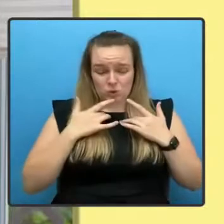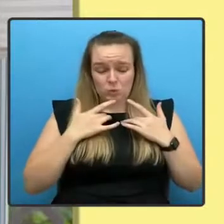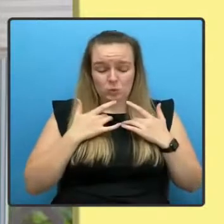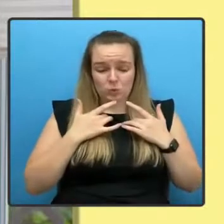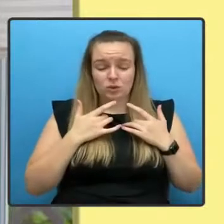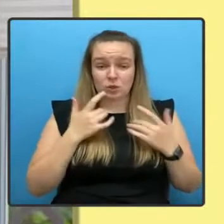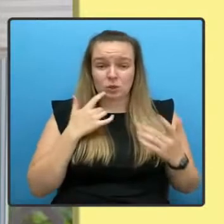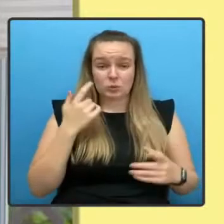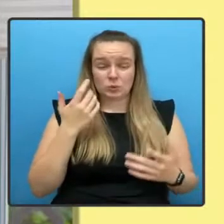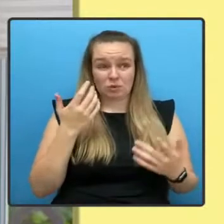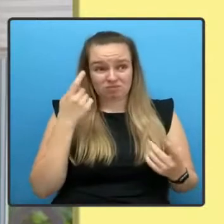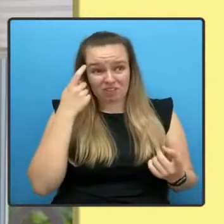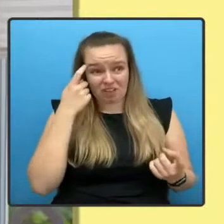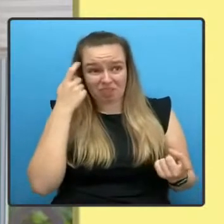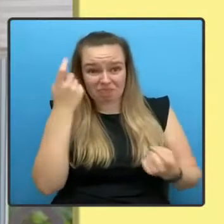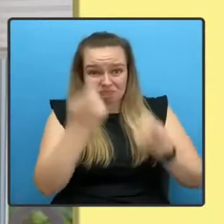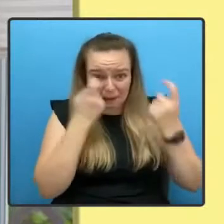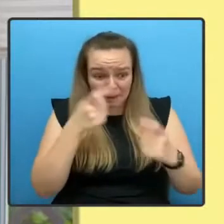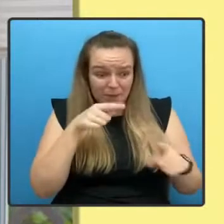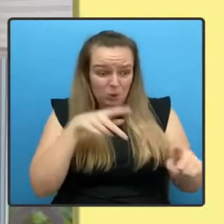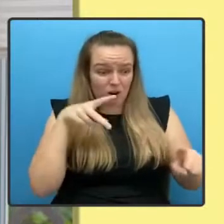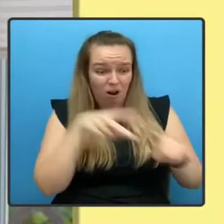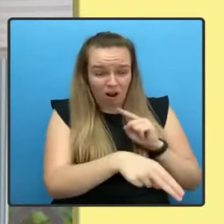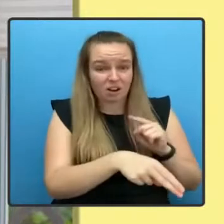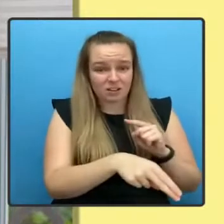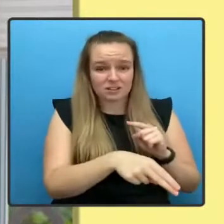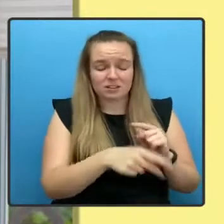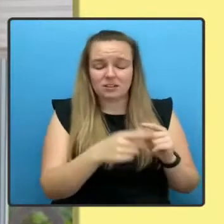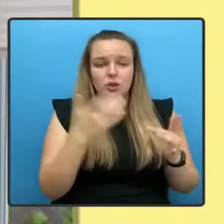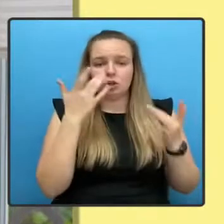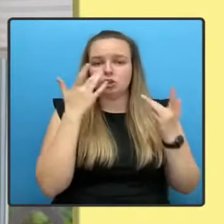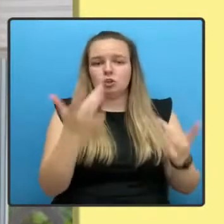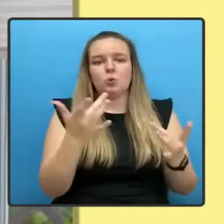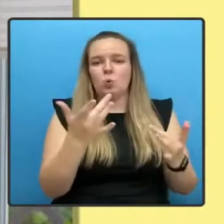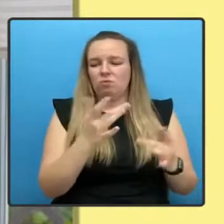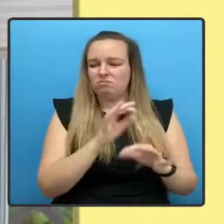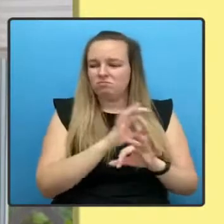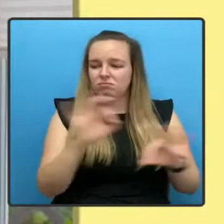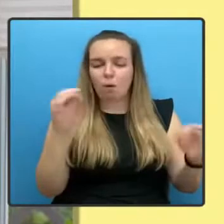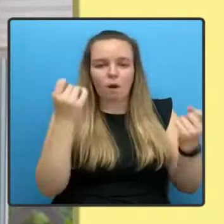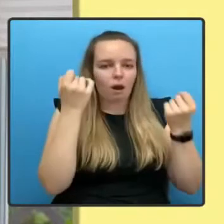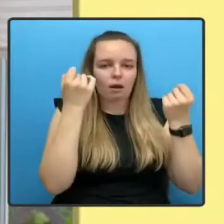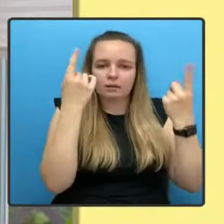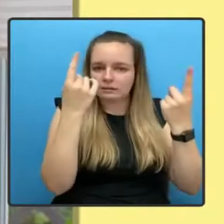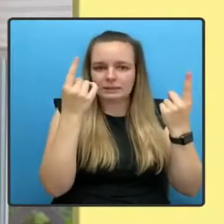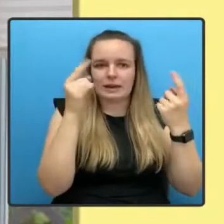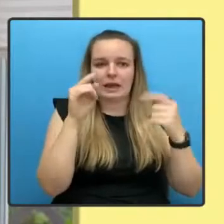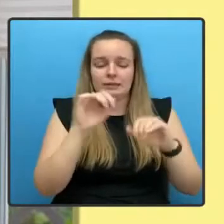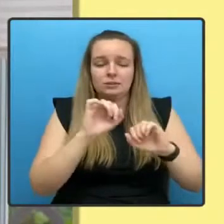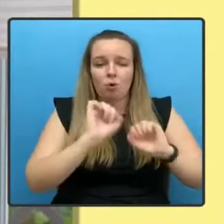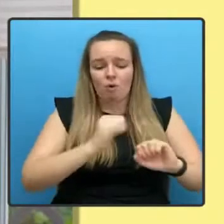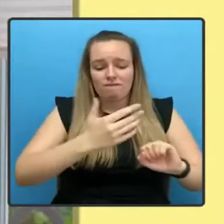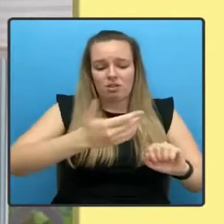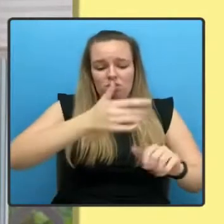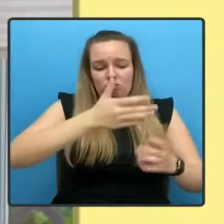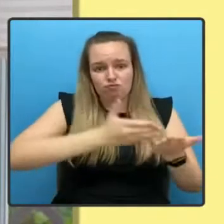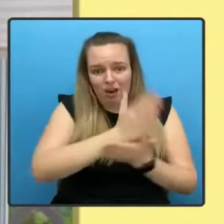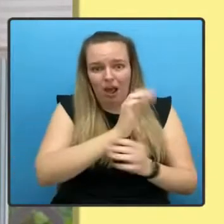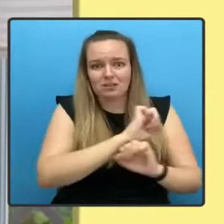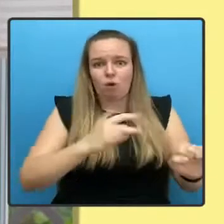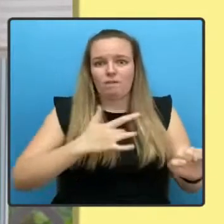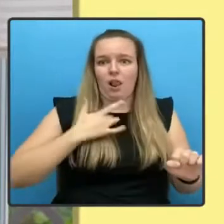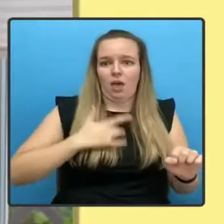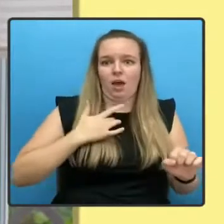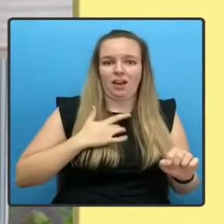this displays a lack of basic understanding of the reality of life for those on the breadline. Or maybe